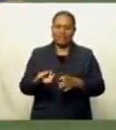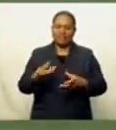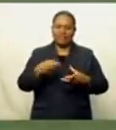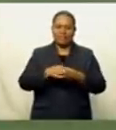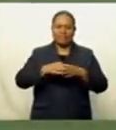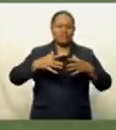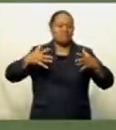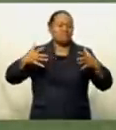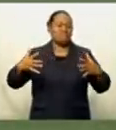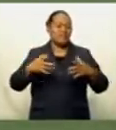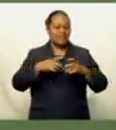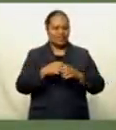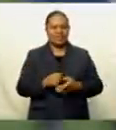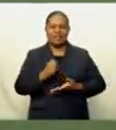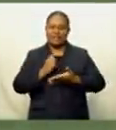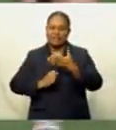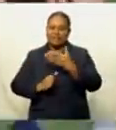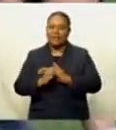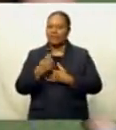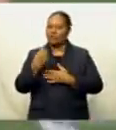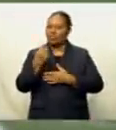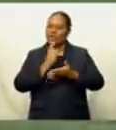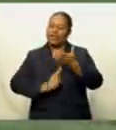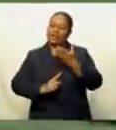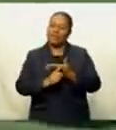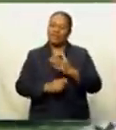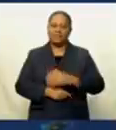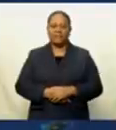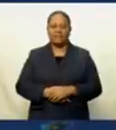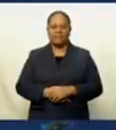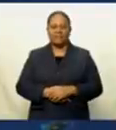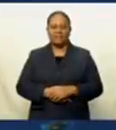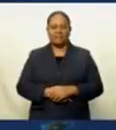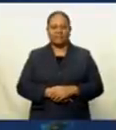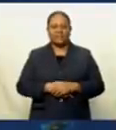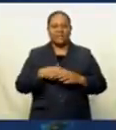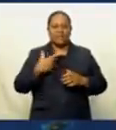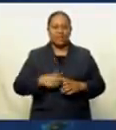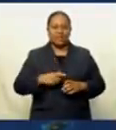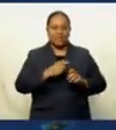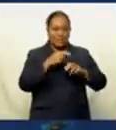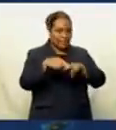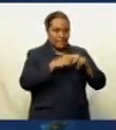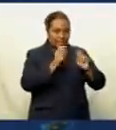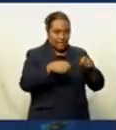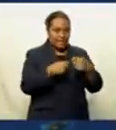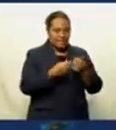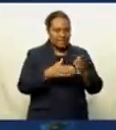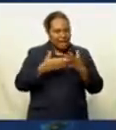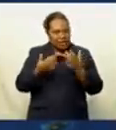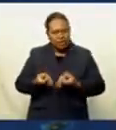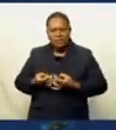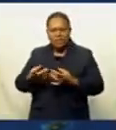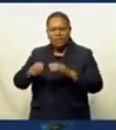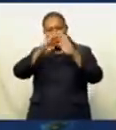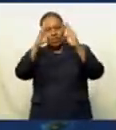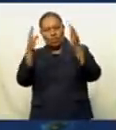event just around the corner. For the batting and preparing for the World Cup is simply another